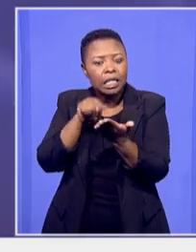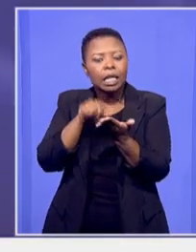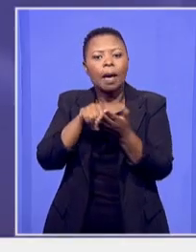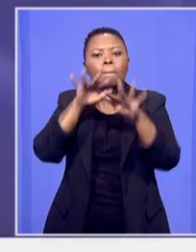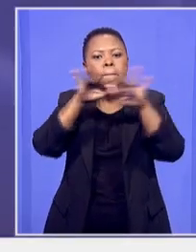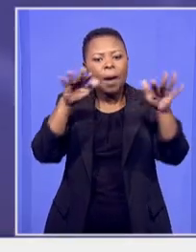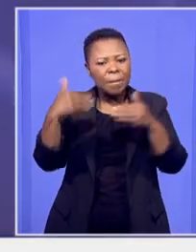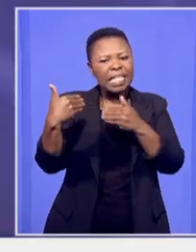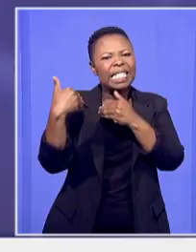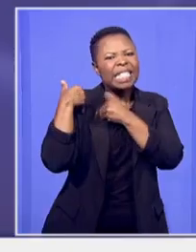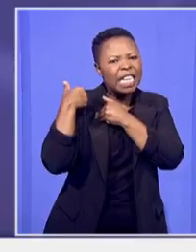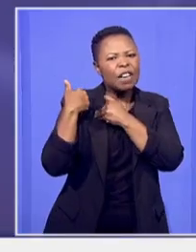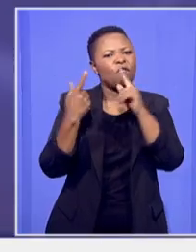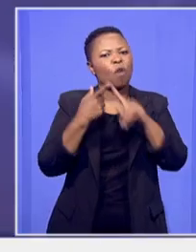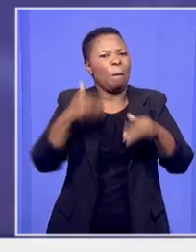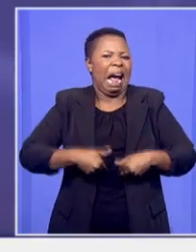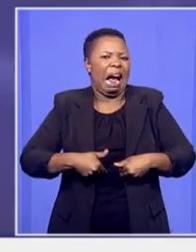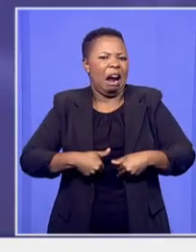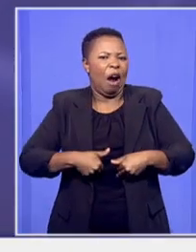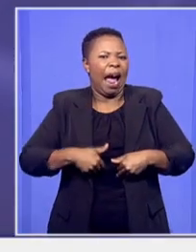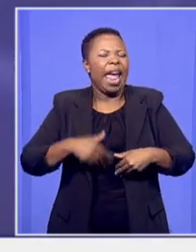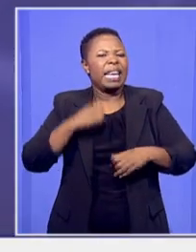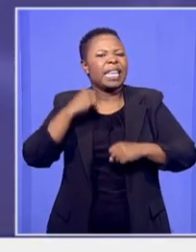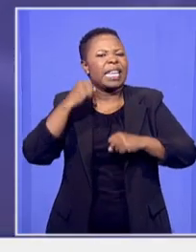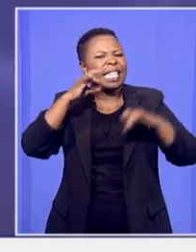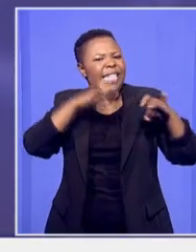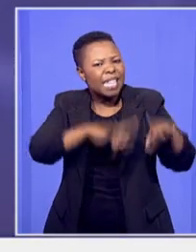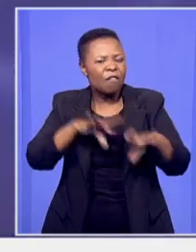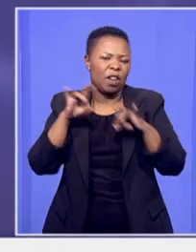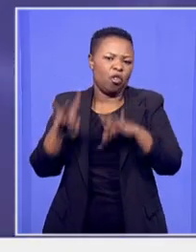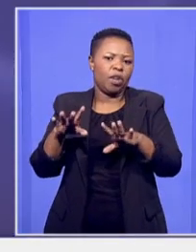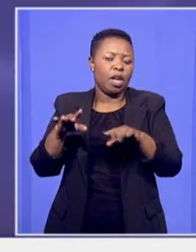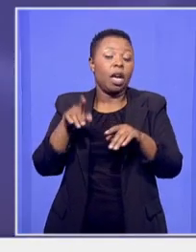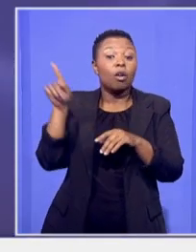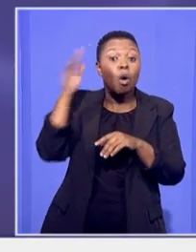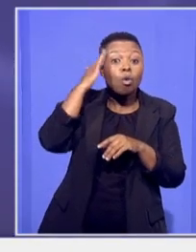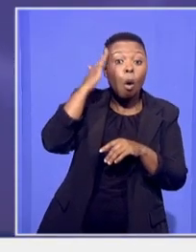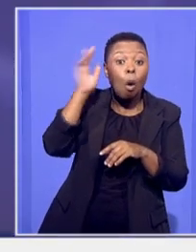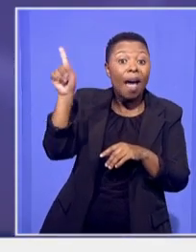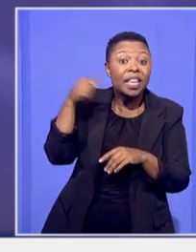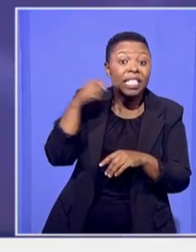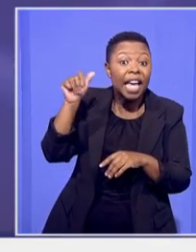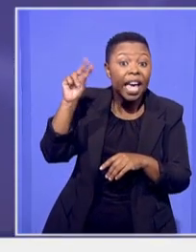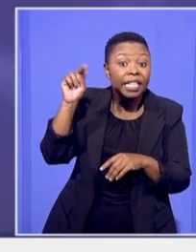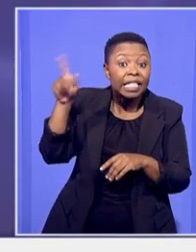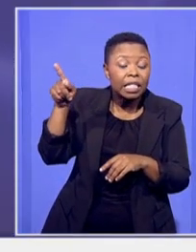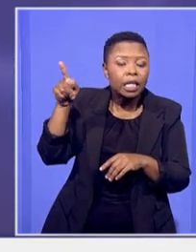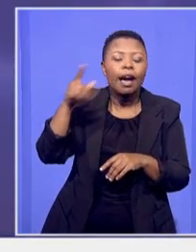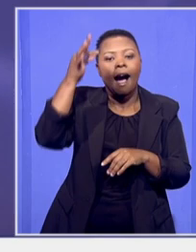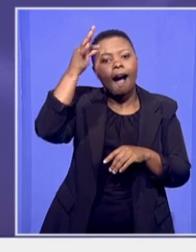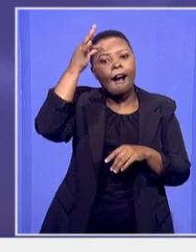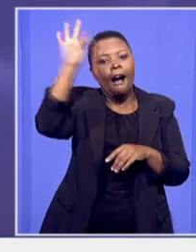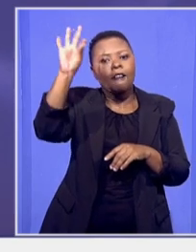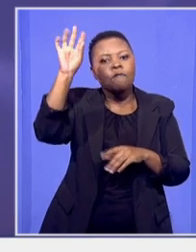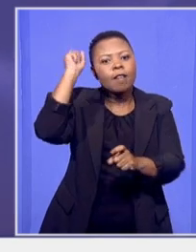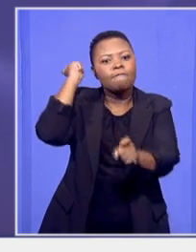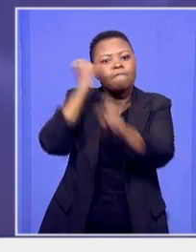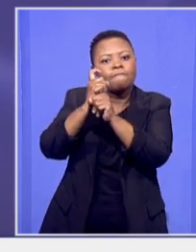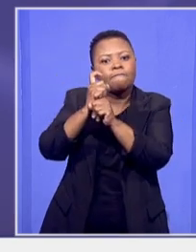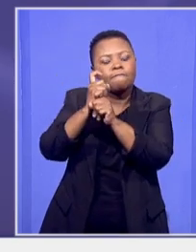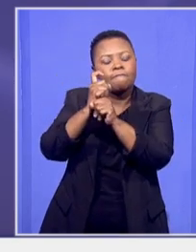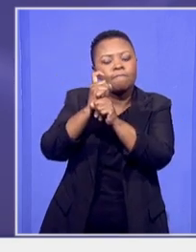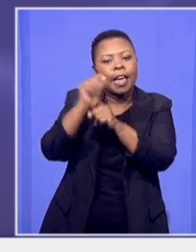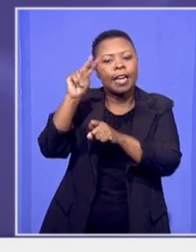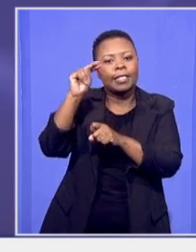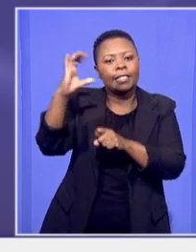sheer hunger and desperation and you know what they said Democrats the ANC government refused they